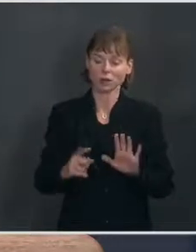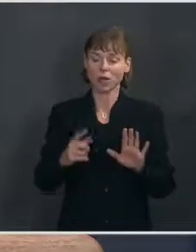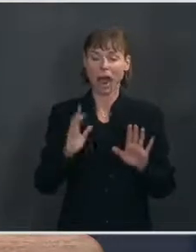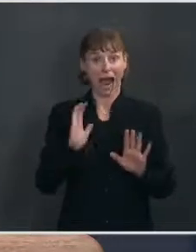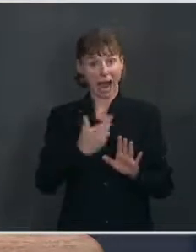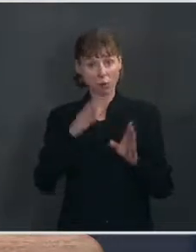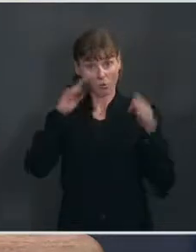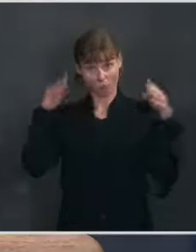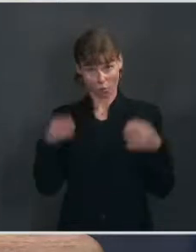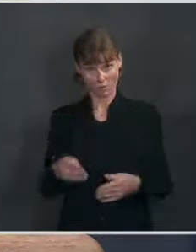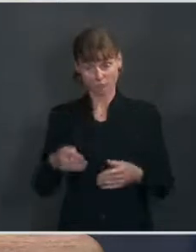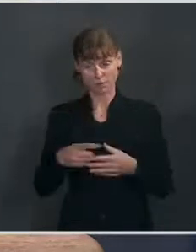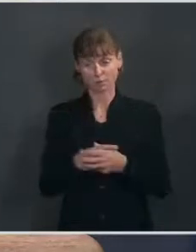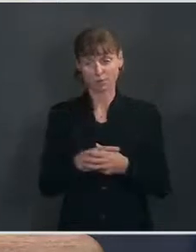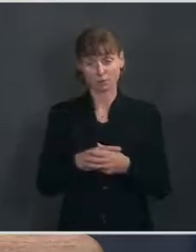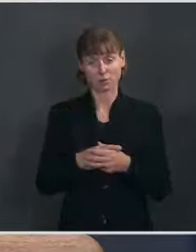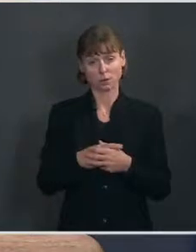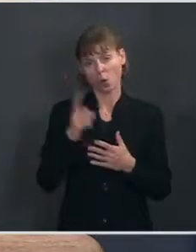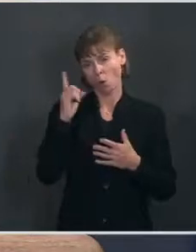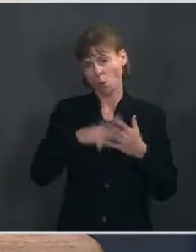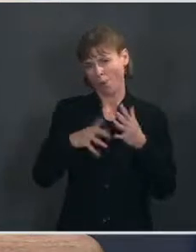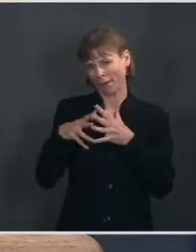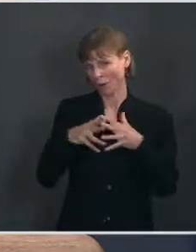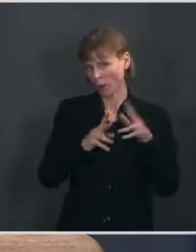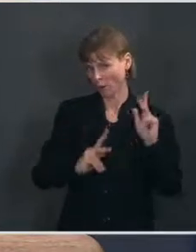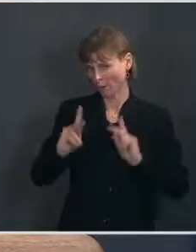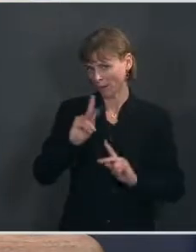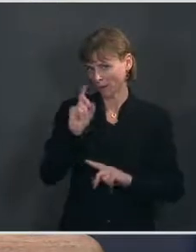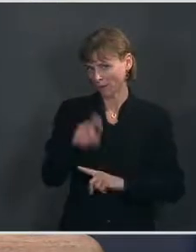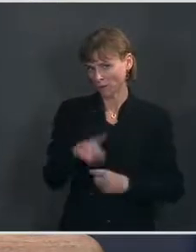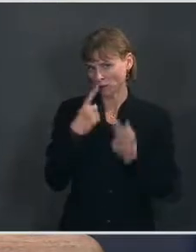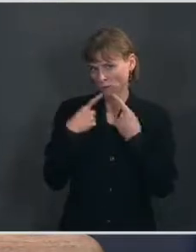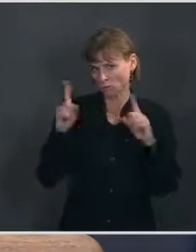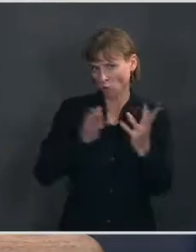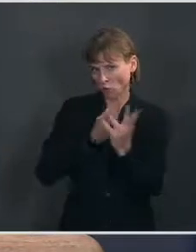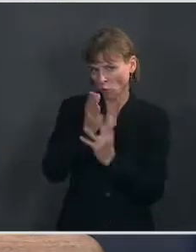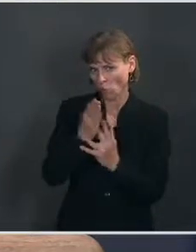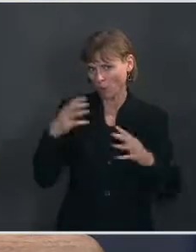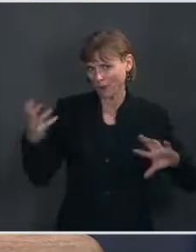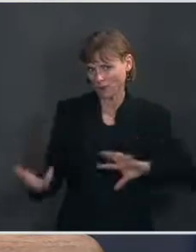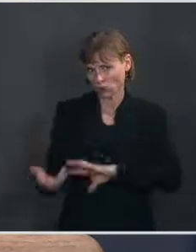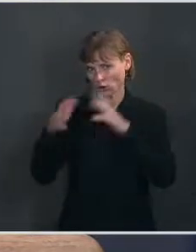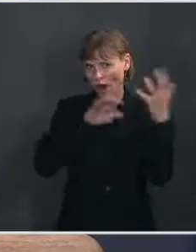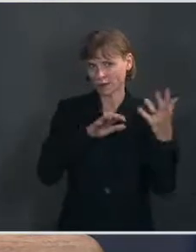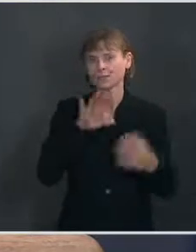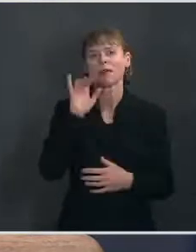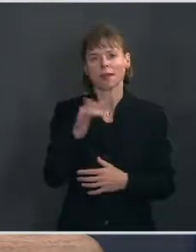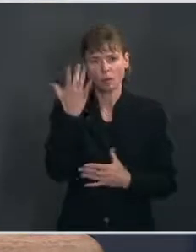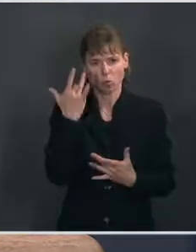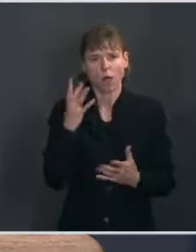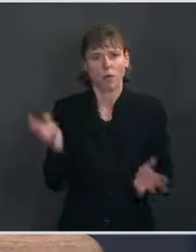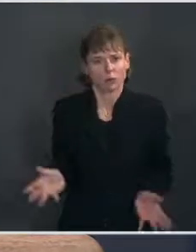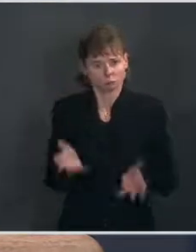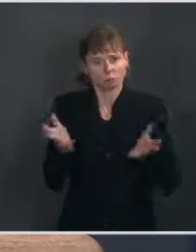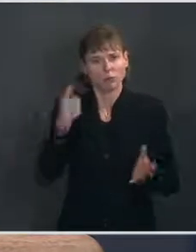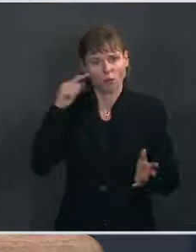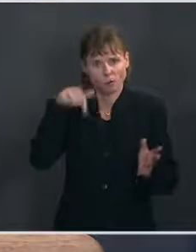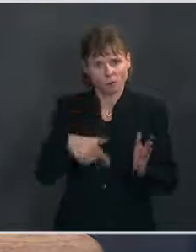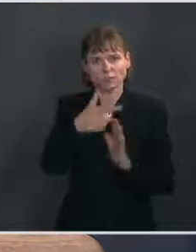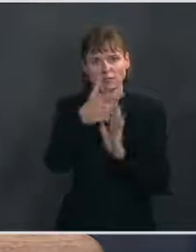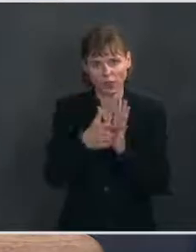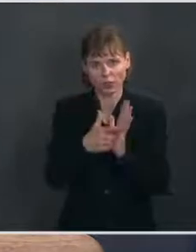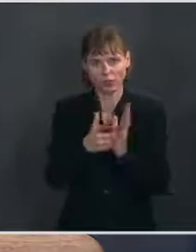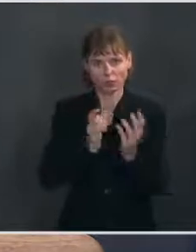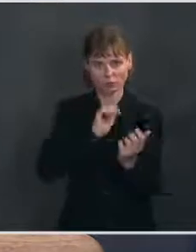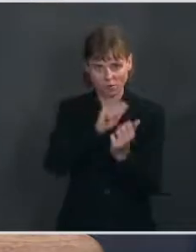focus is on what the American people need to get through this crisis, which is why we are pushing for this piece of legislation. Go ahead.